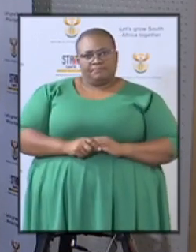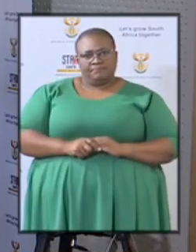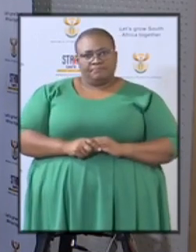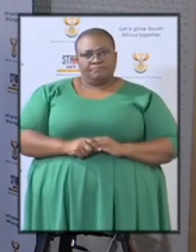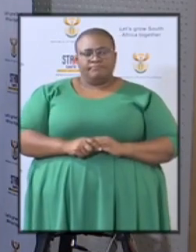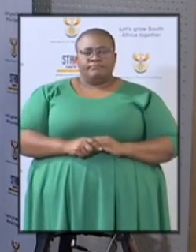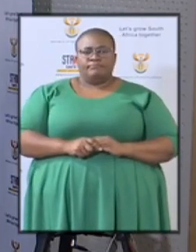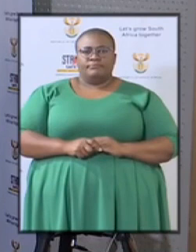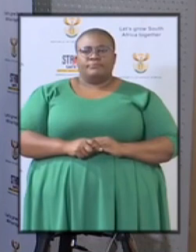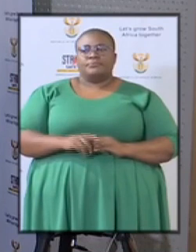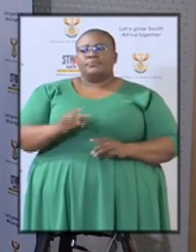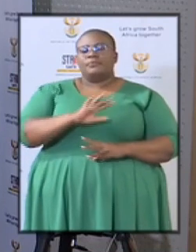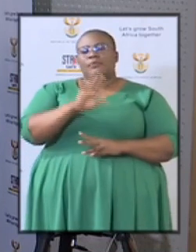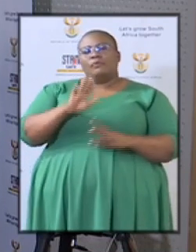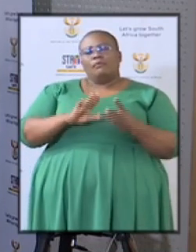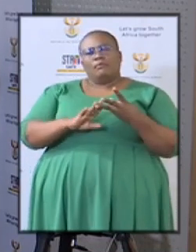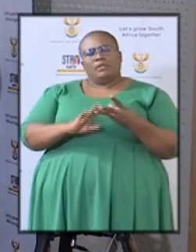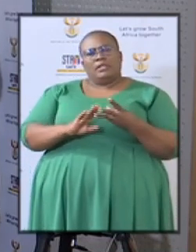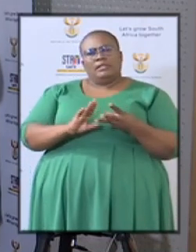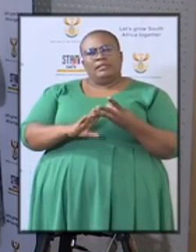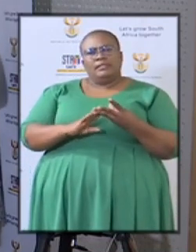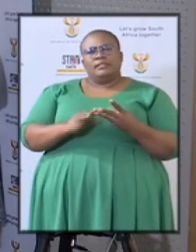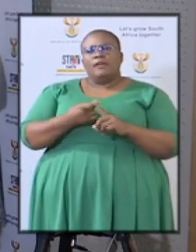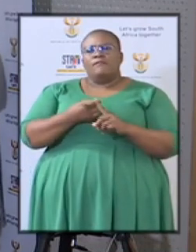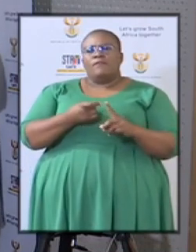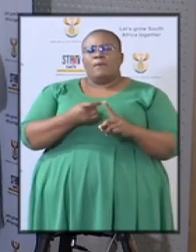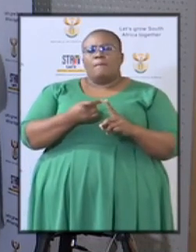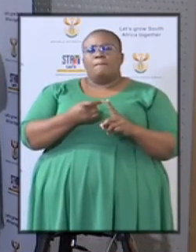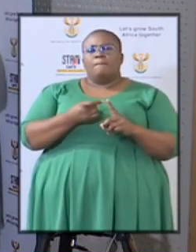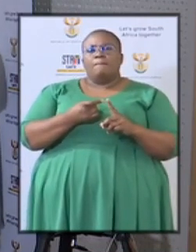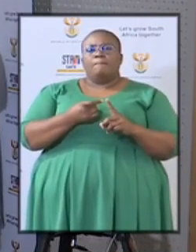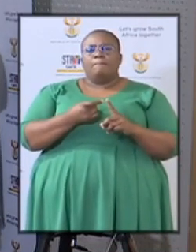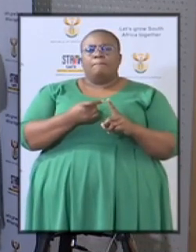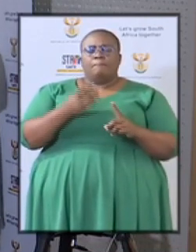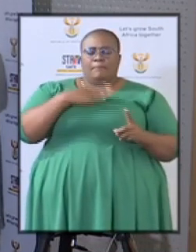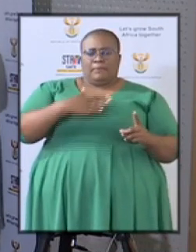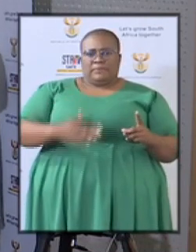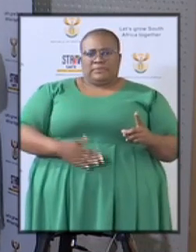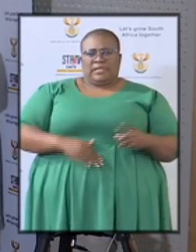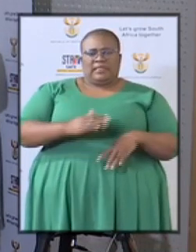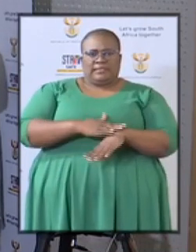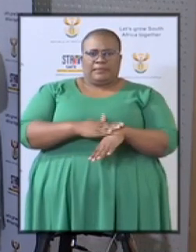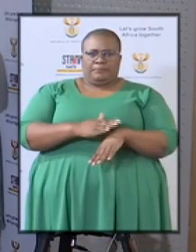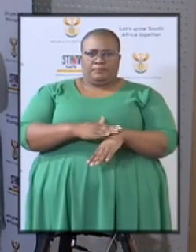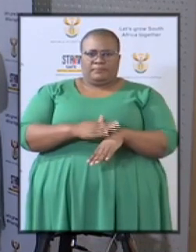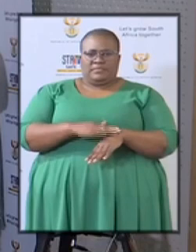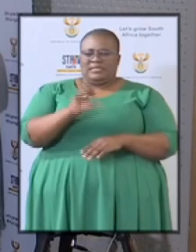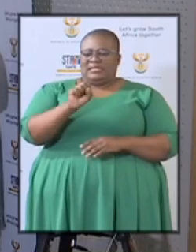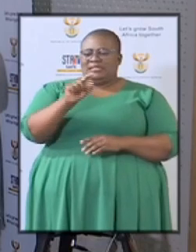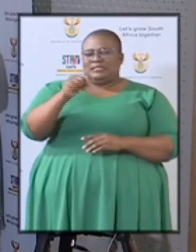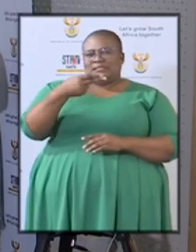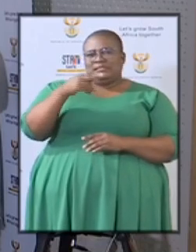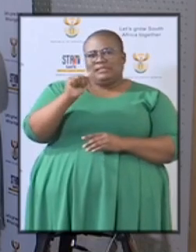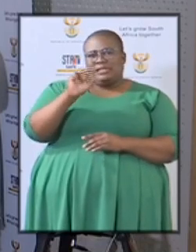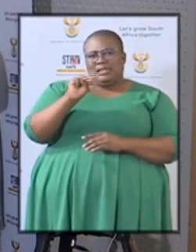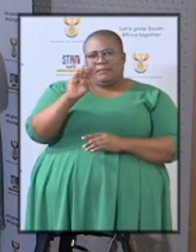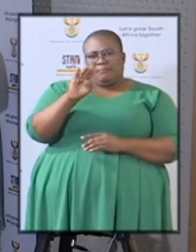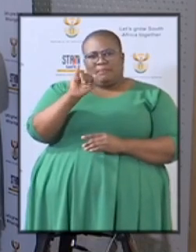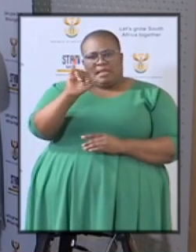Another question is from Sunday Times, Stenbilekele. What exactly does